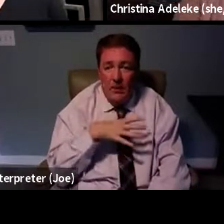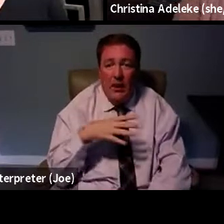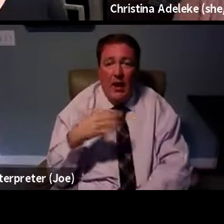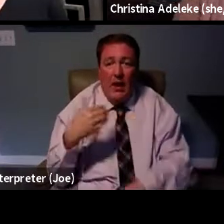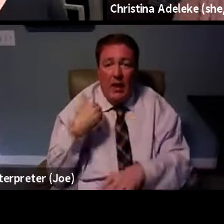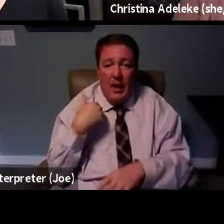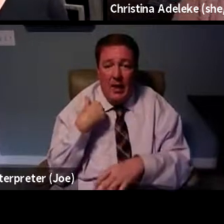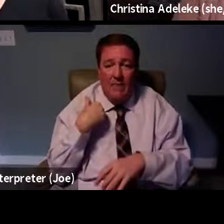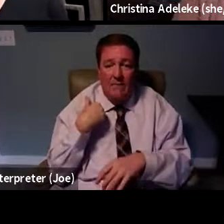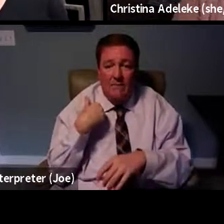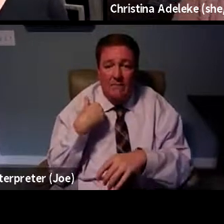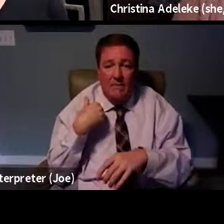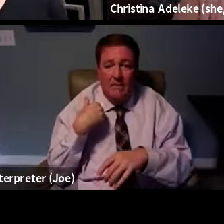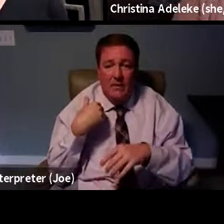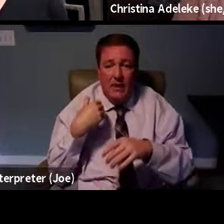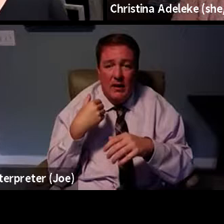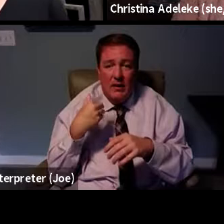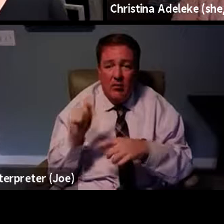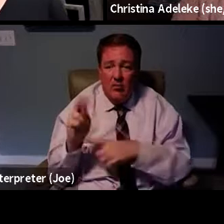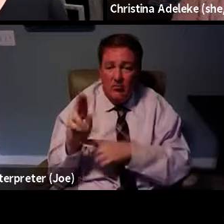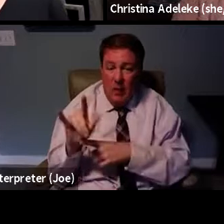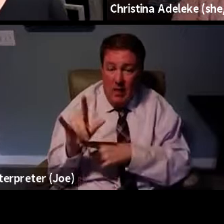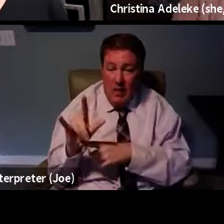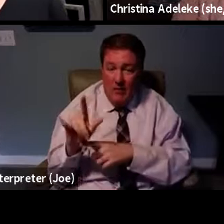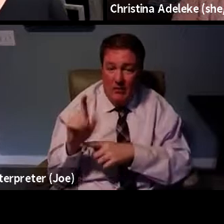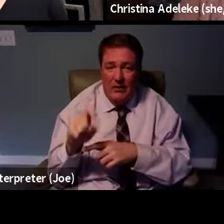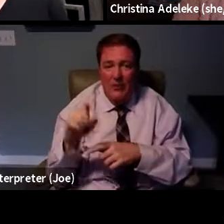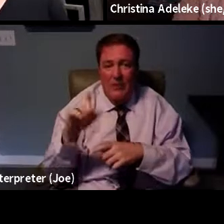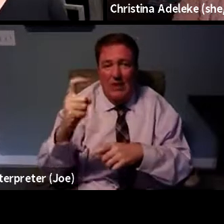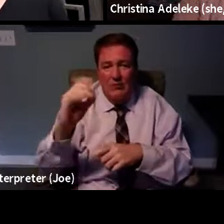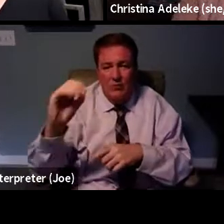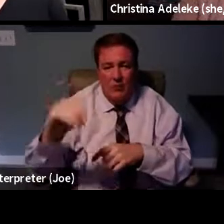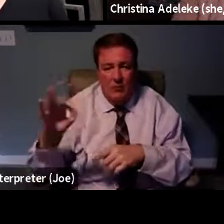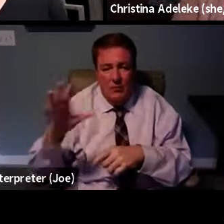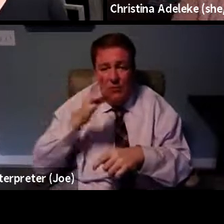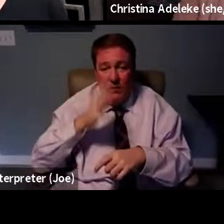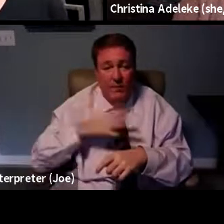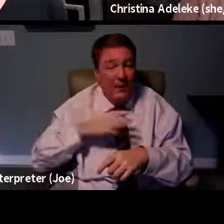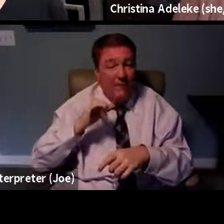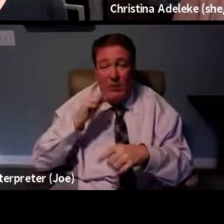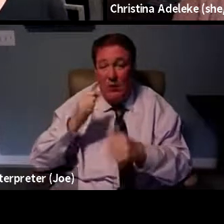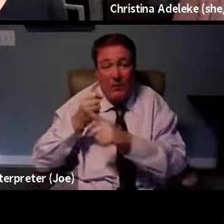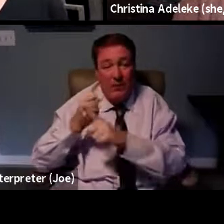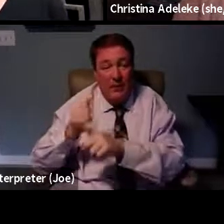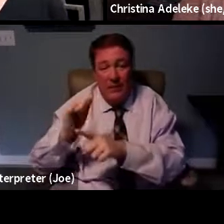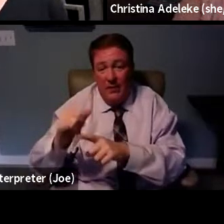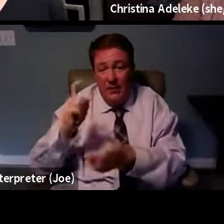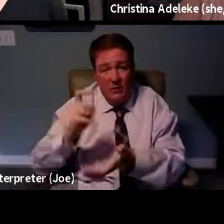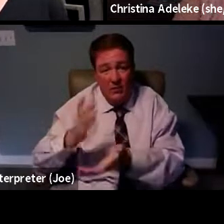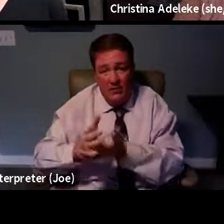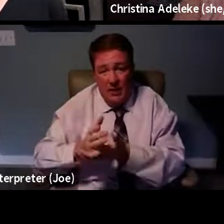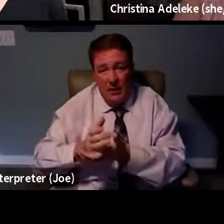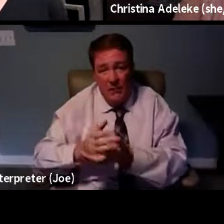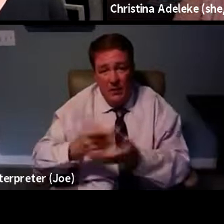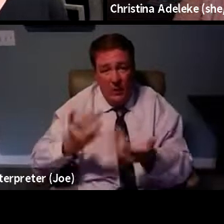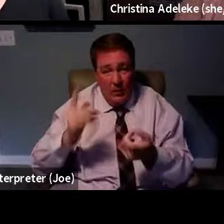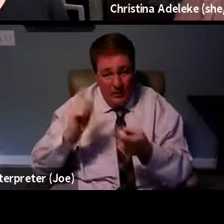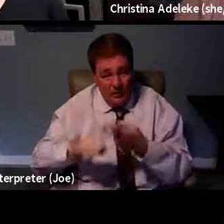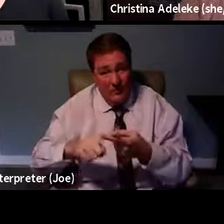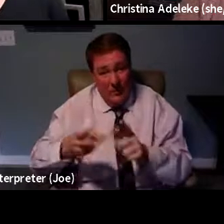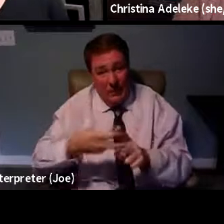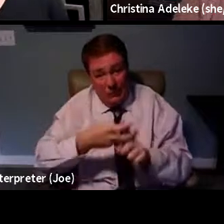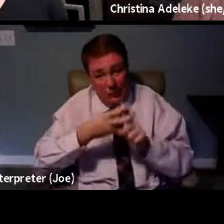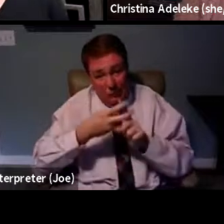you know, that these trials, if they need to have a percentage of women, and if they don't reach it, they have to stop and wait until they